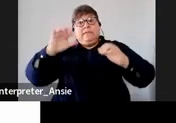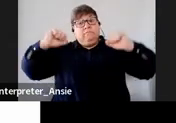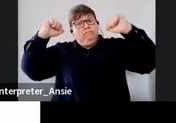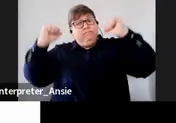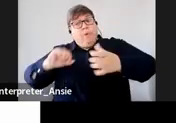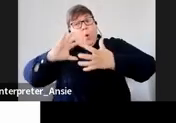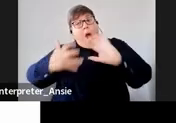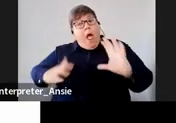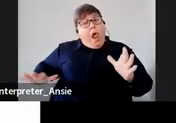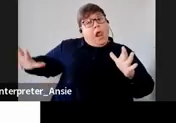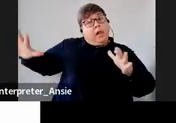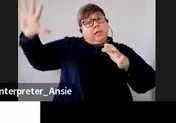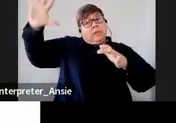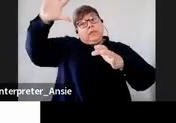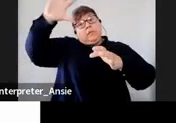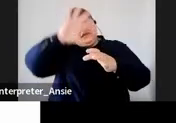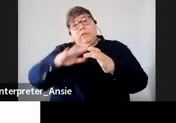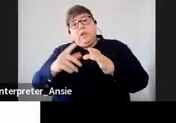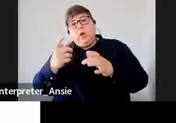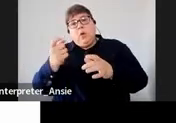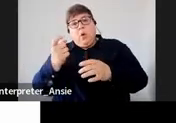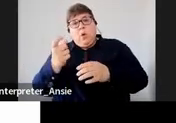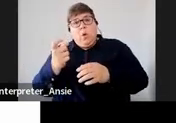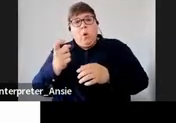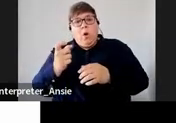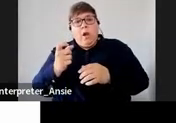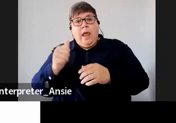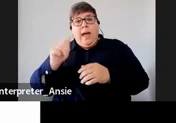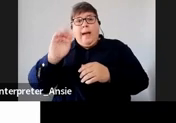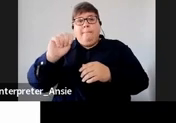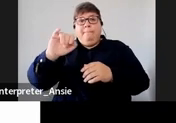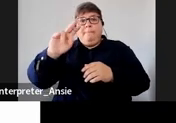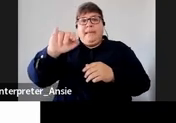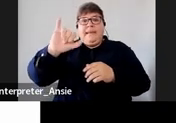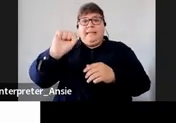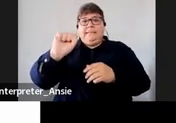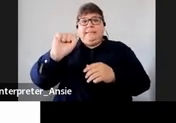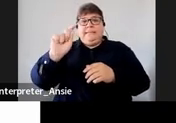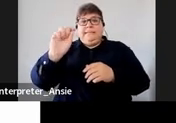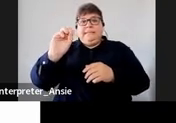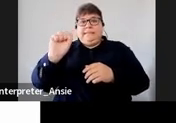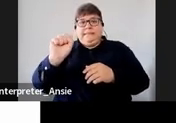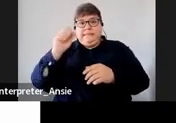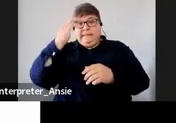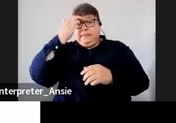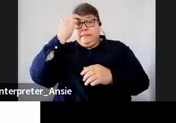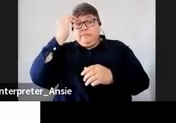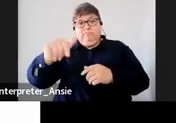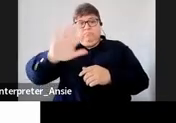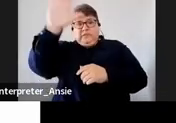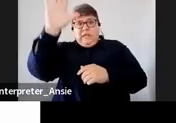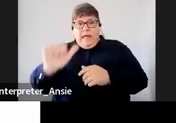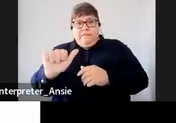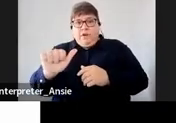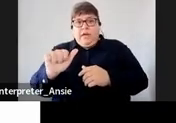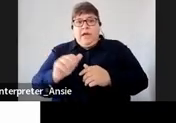used to do what is called amnesties we had multiple amnesties for example in South Africa but now we